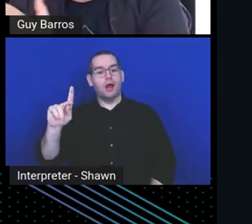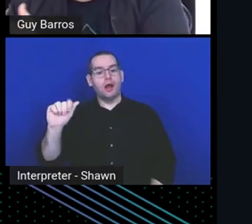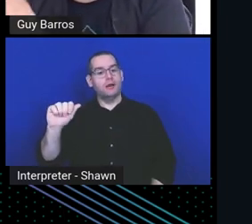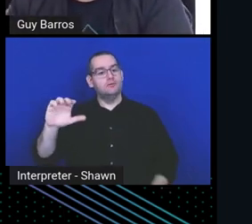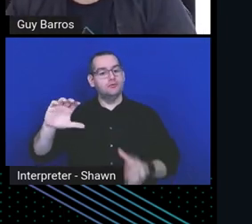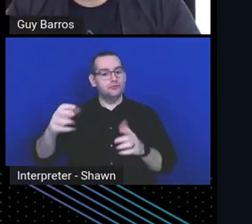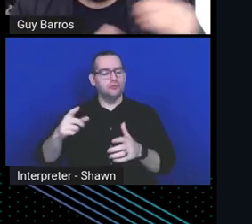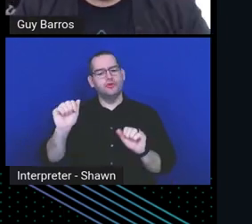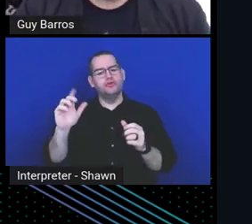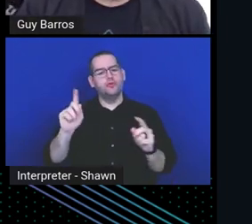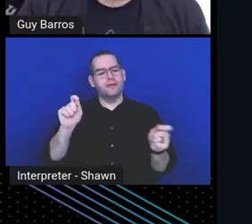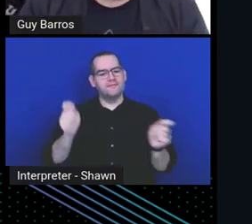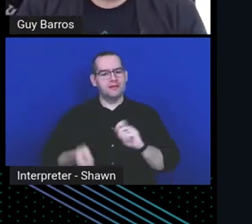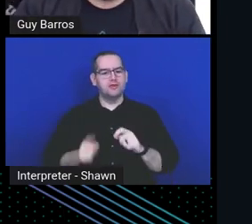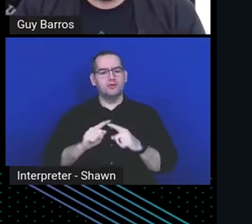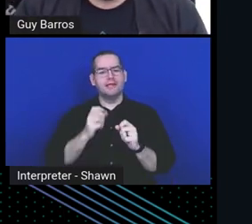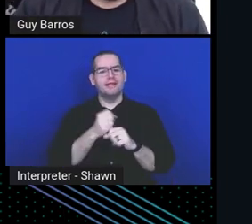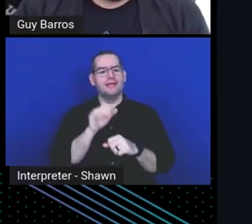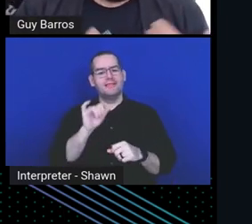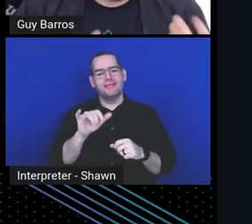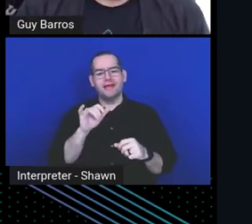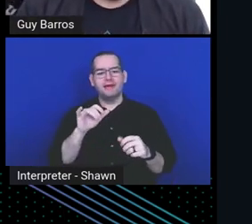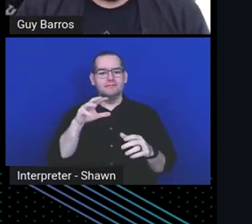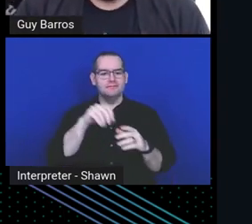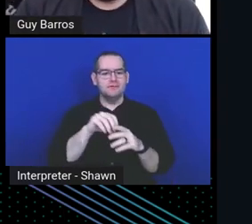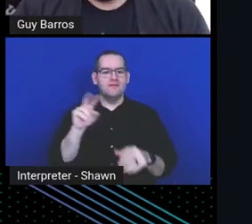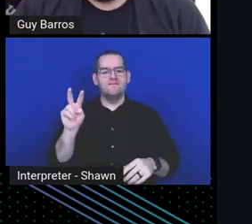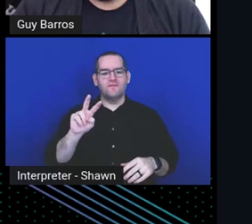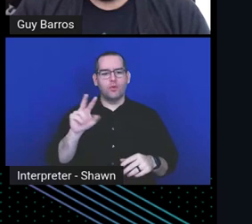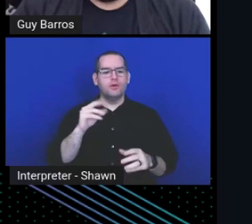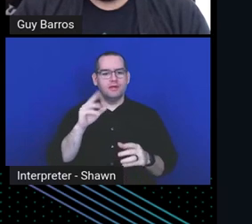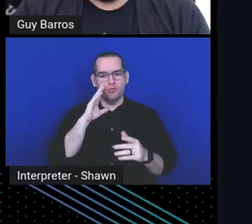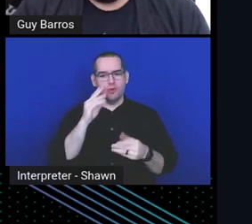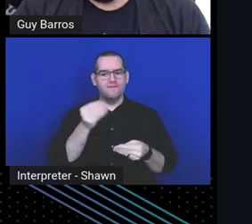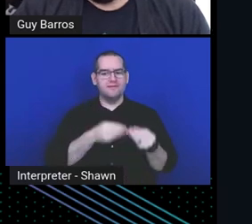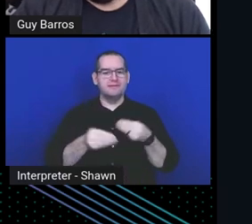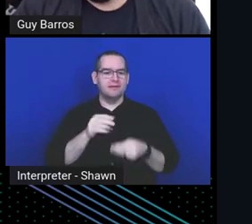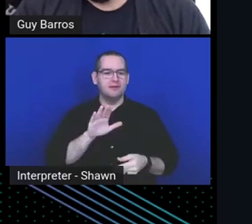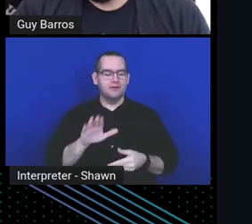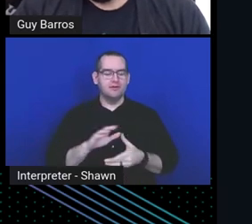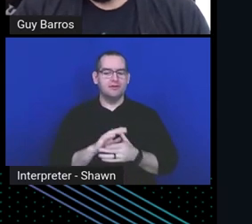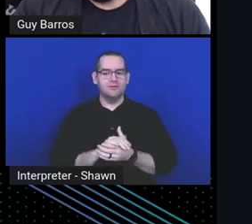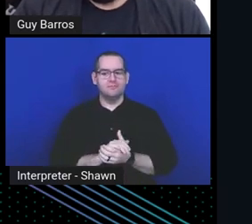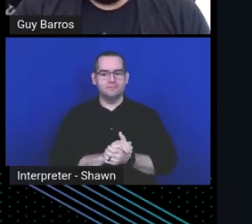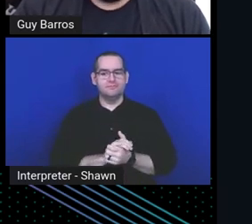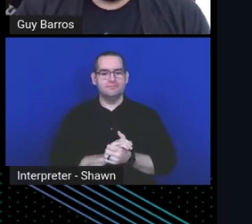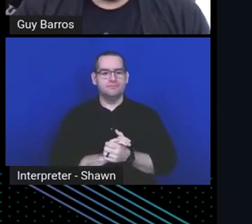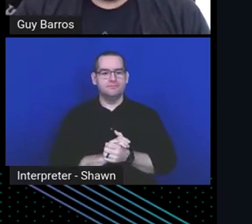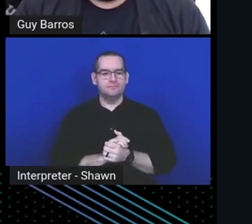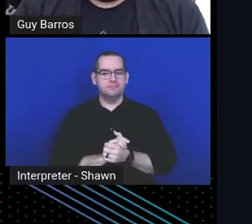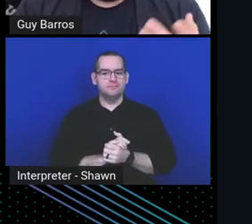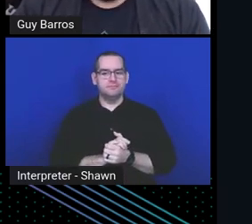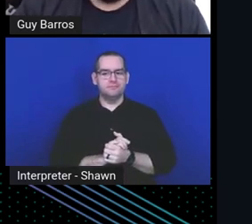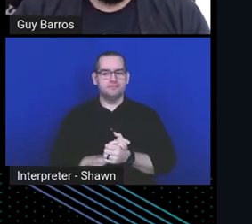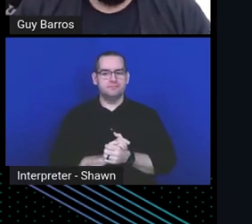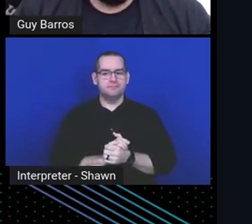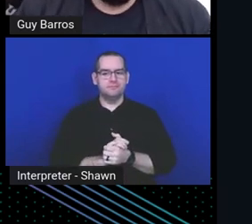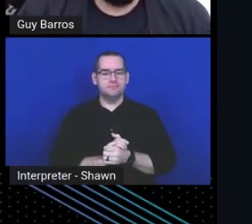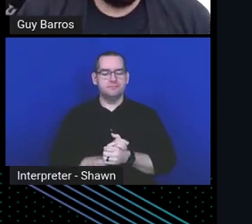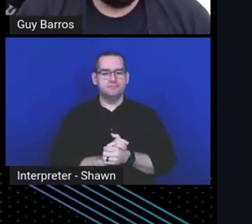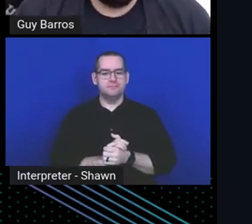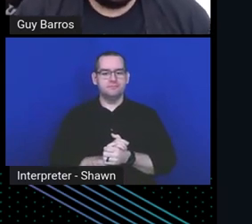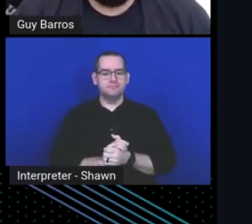configurations that need it to get that token into vault, and it's going to just facilitate your life quite a lot, um, yeah, I'll,